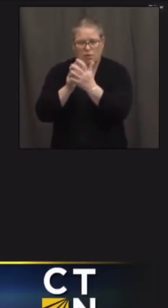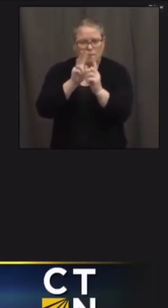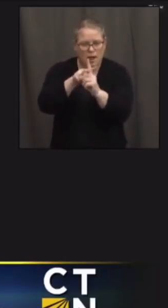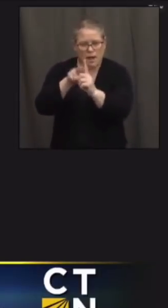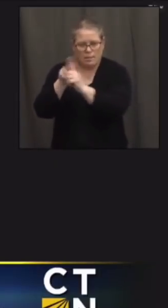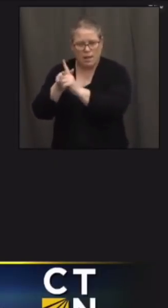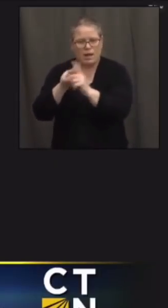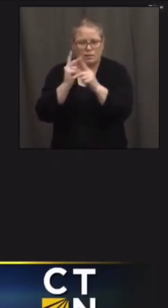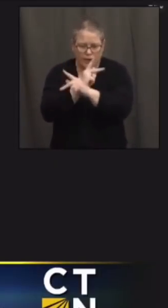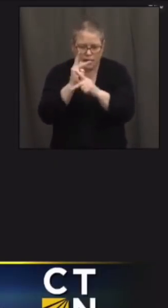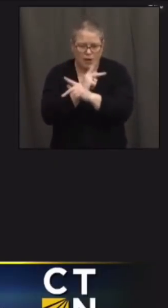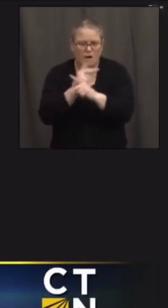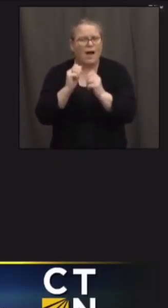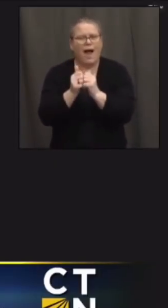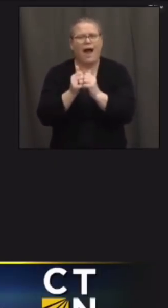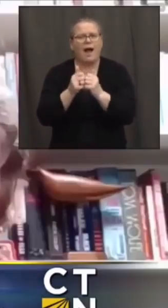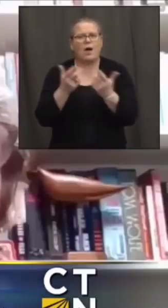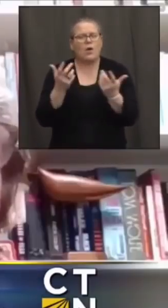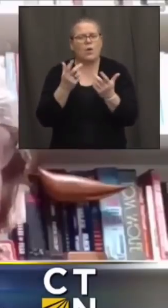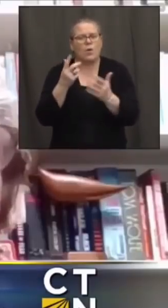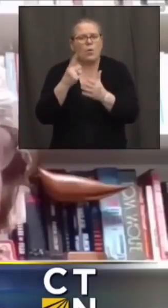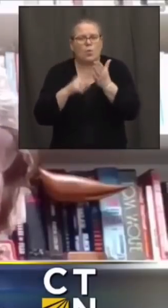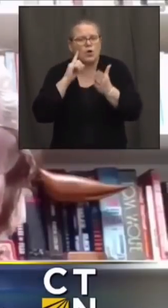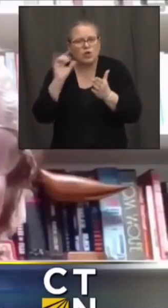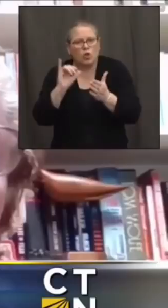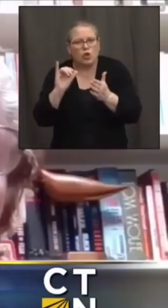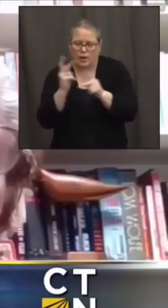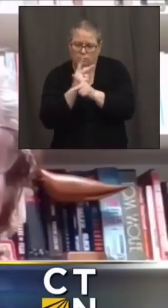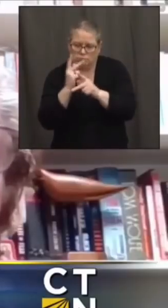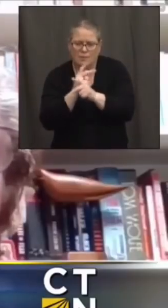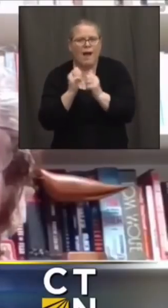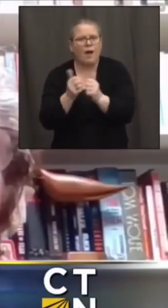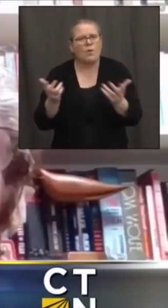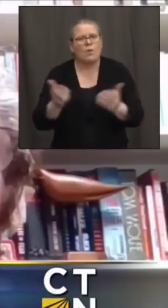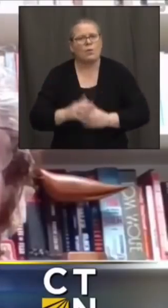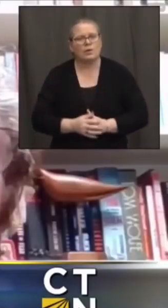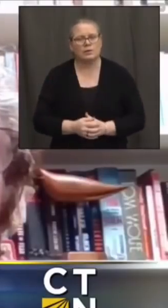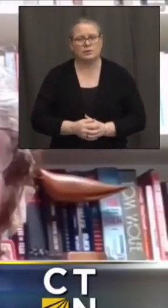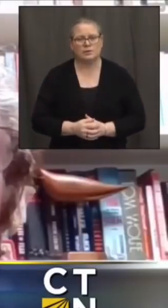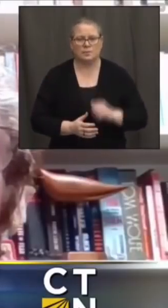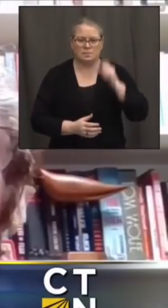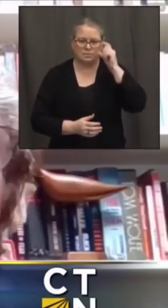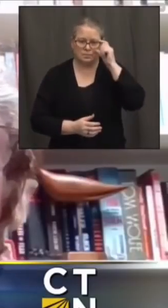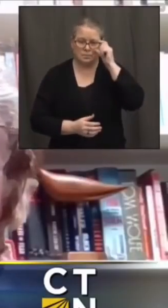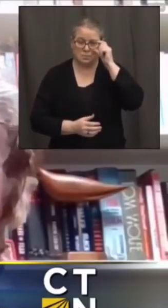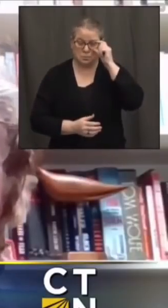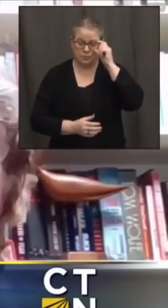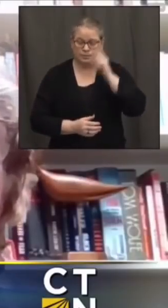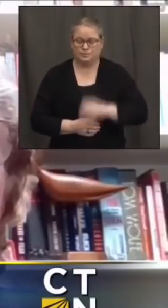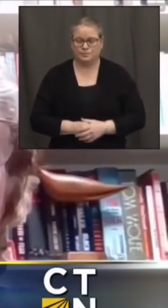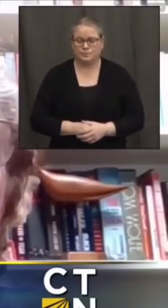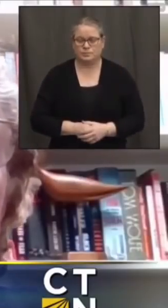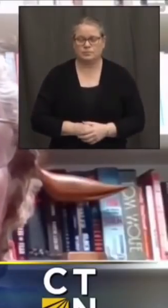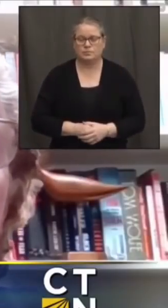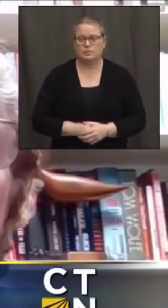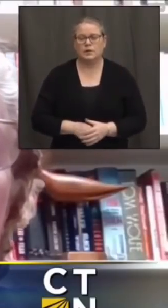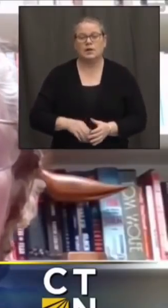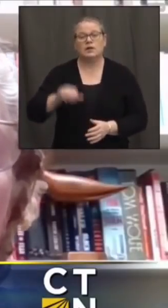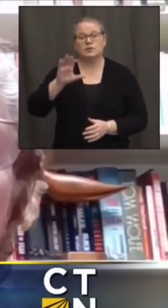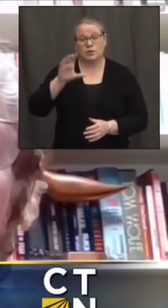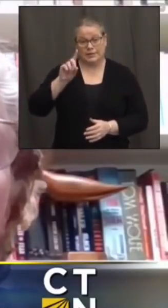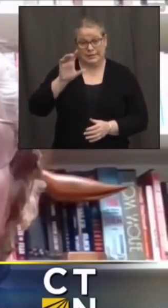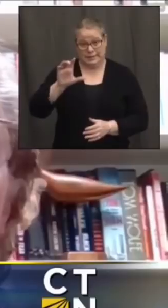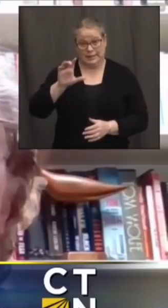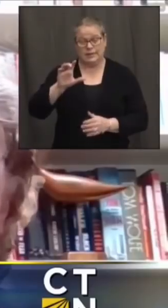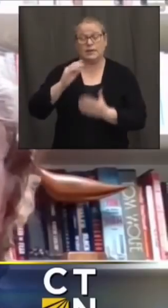are you going to use for that what metrics so um uh the cdc has published a list